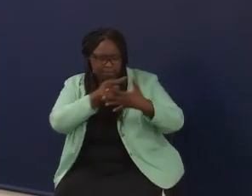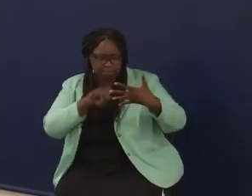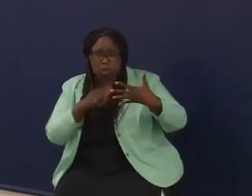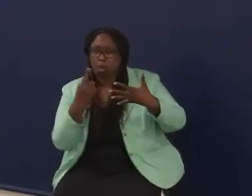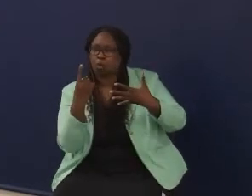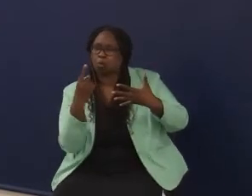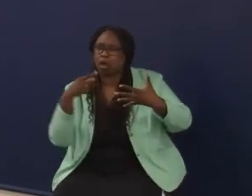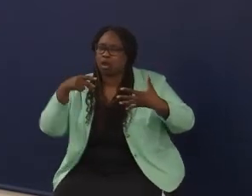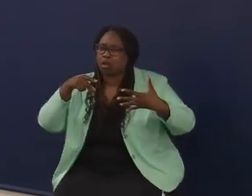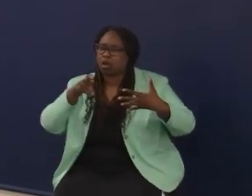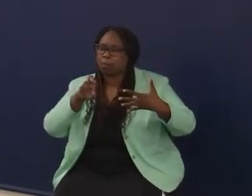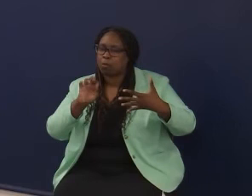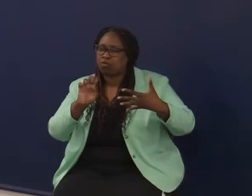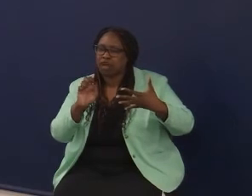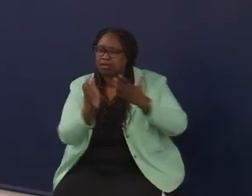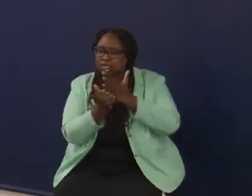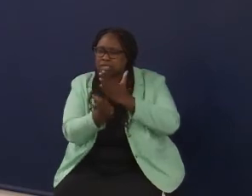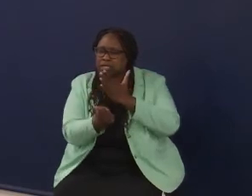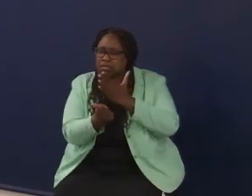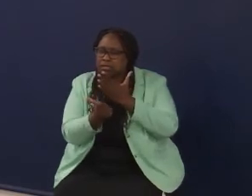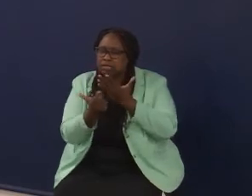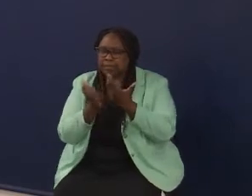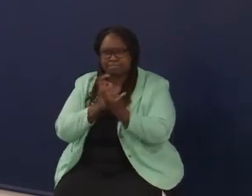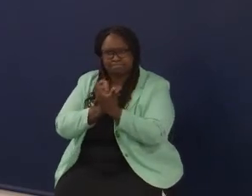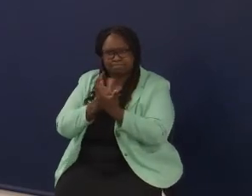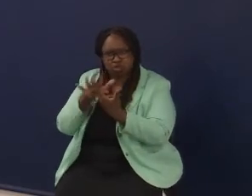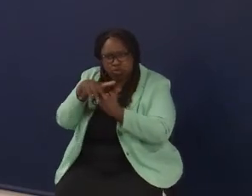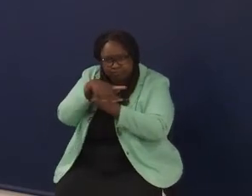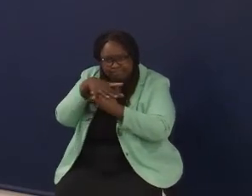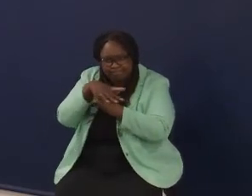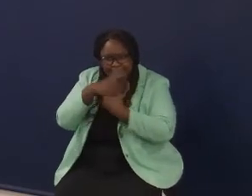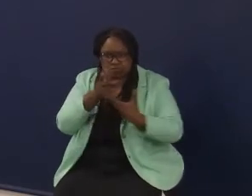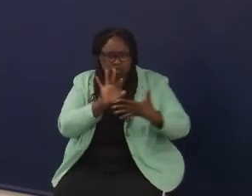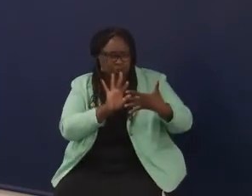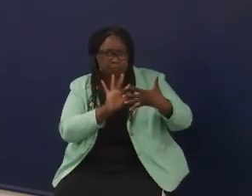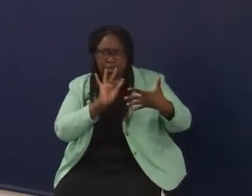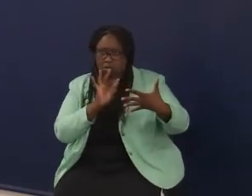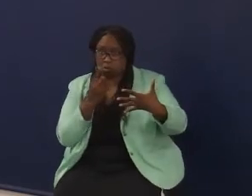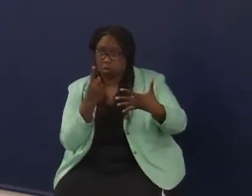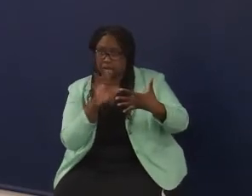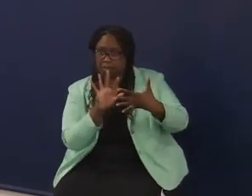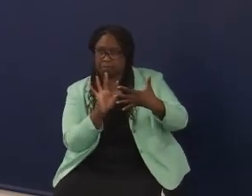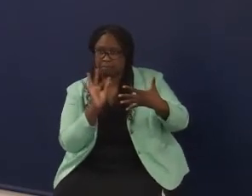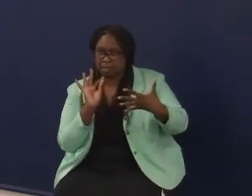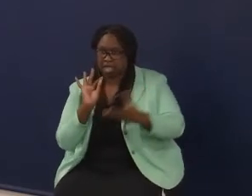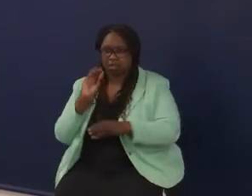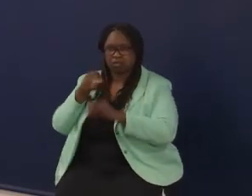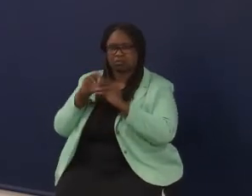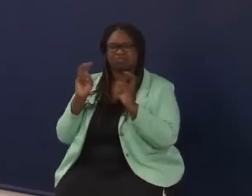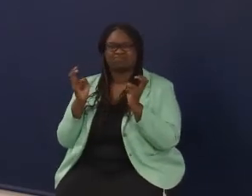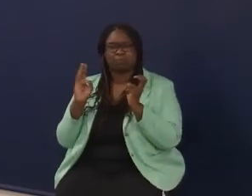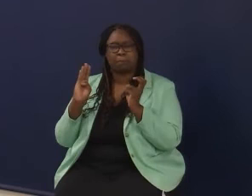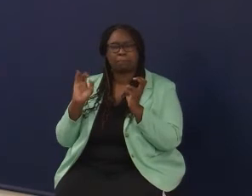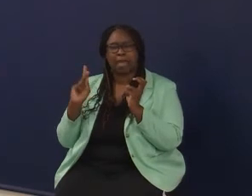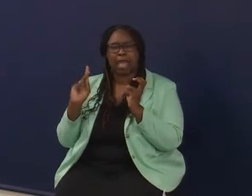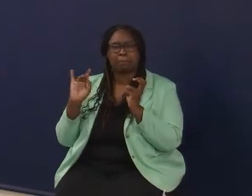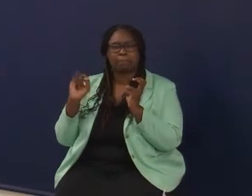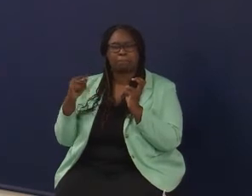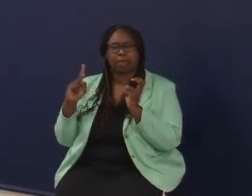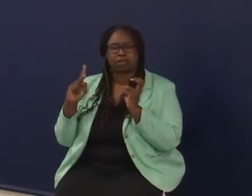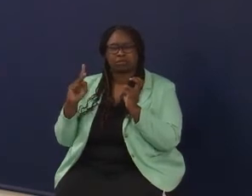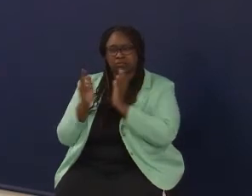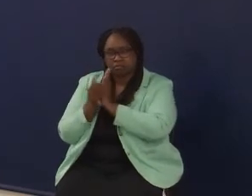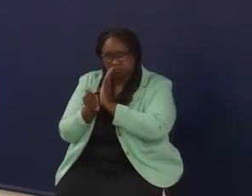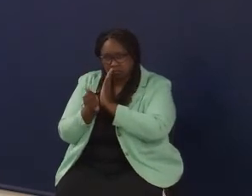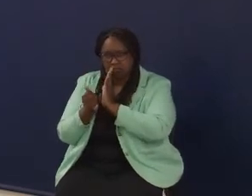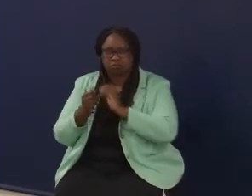profile skill that's local to you and live within their backpack thing and kids defend to that skill as well. That's one way